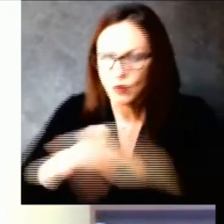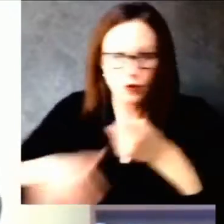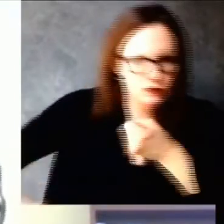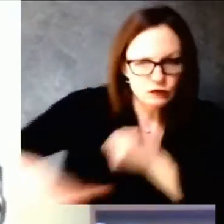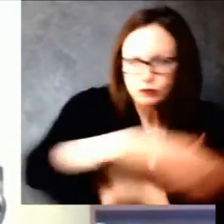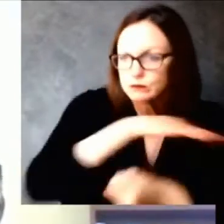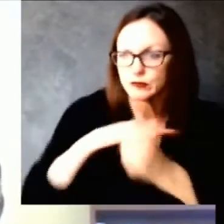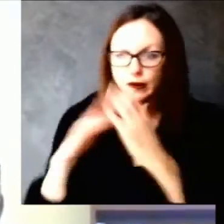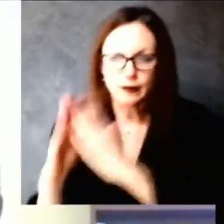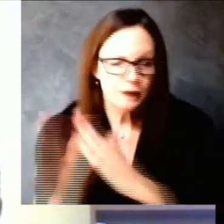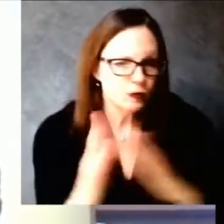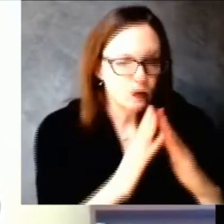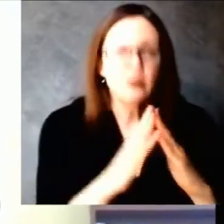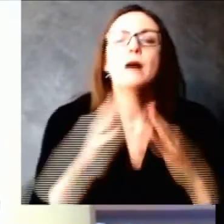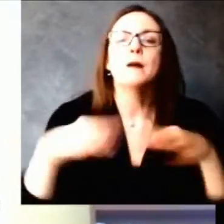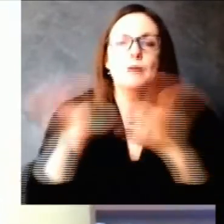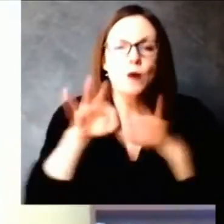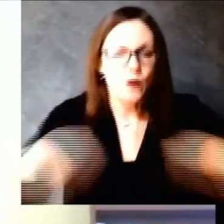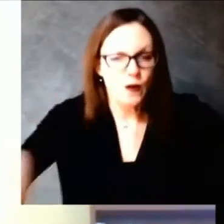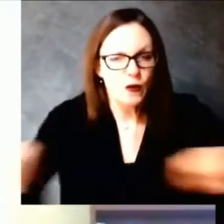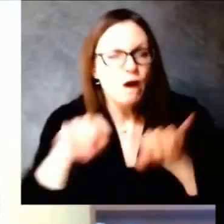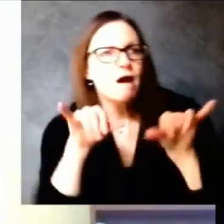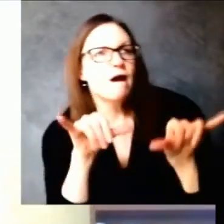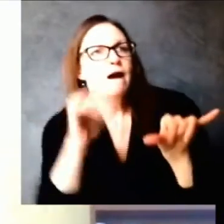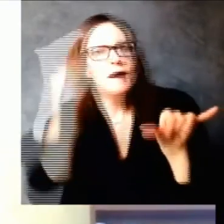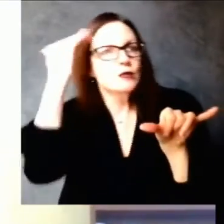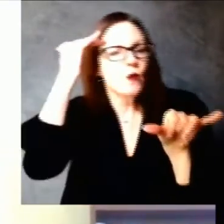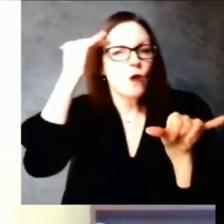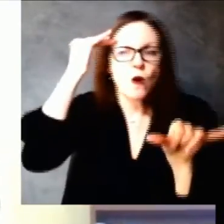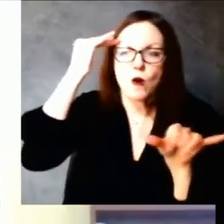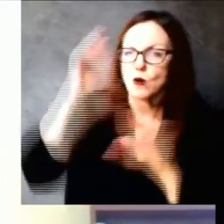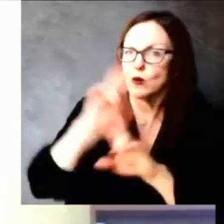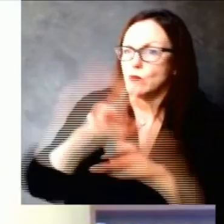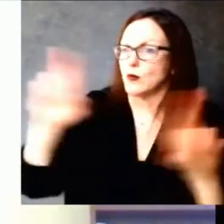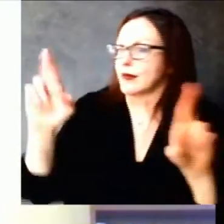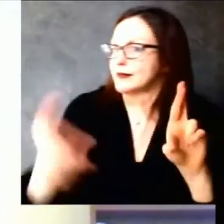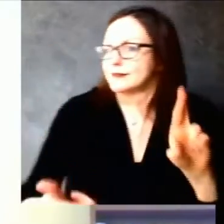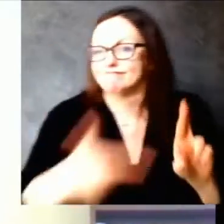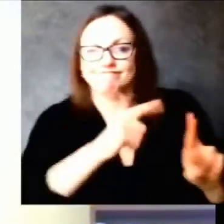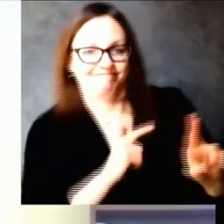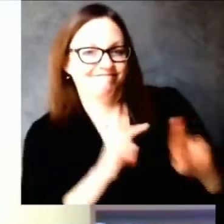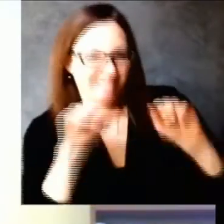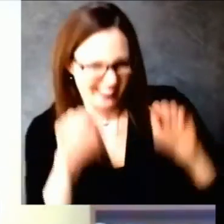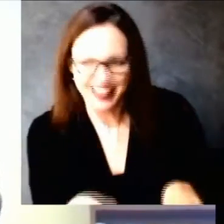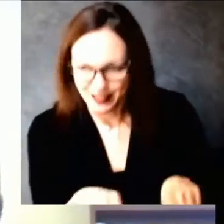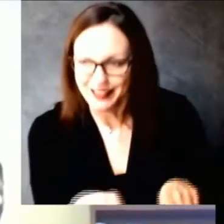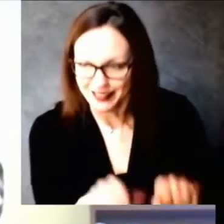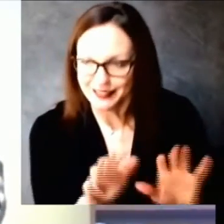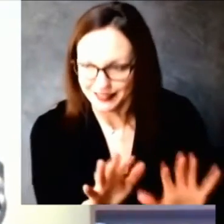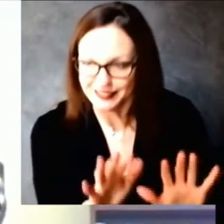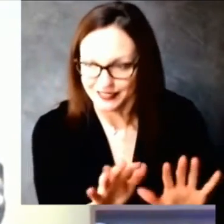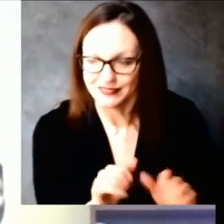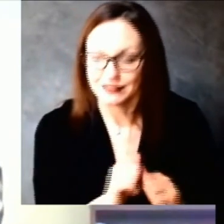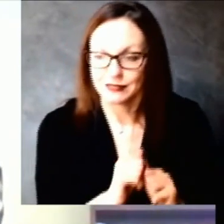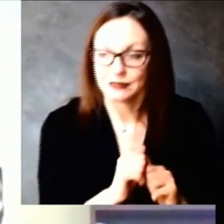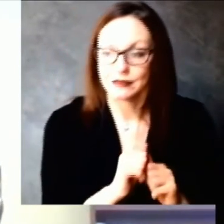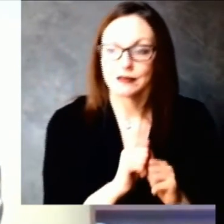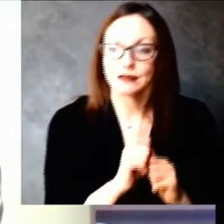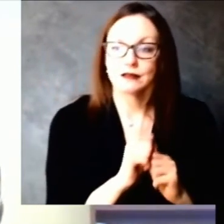education and then the third arm is making sure we have a vaccine delivery system that's ready and